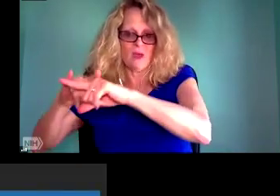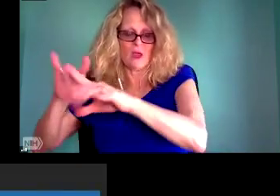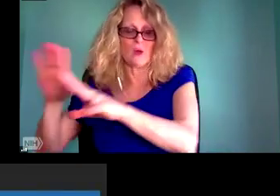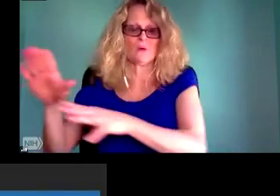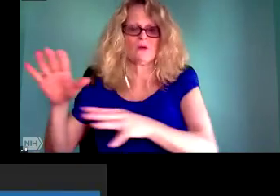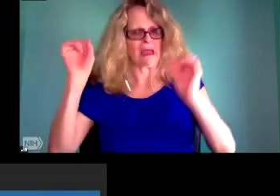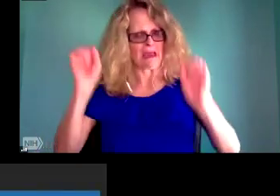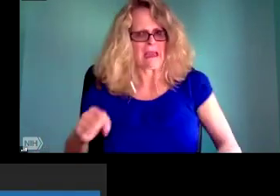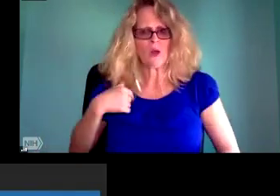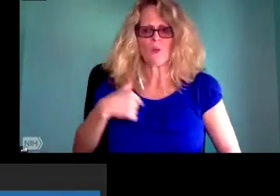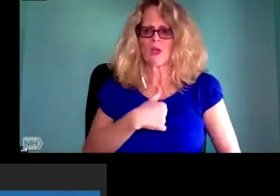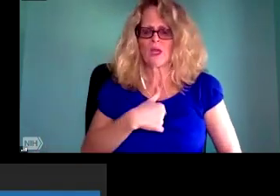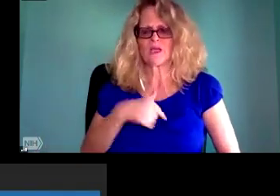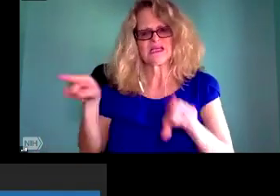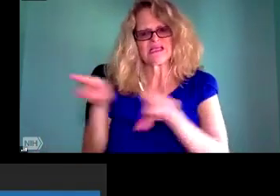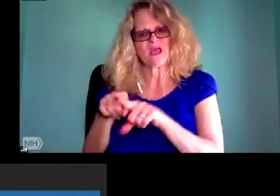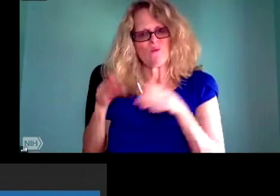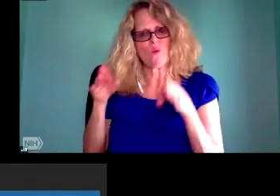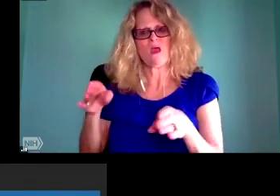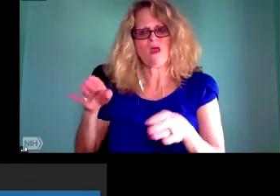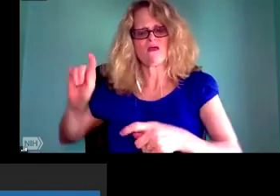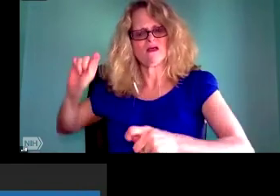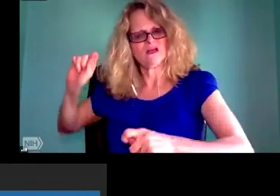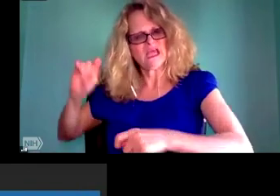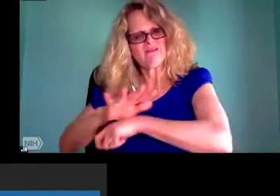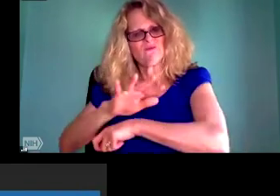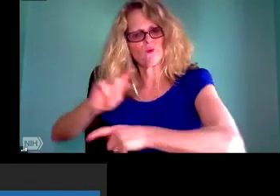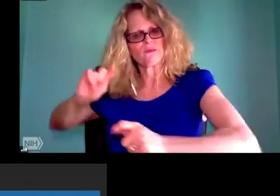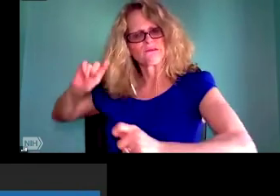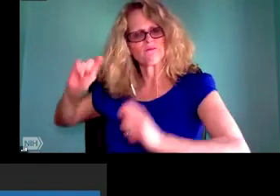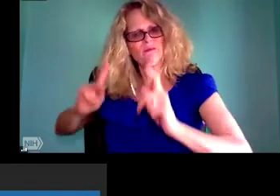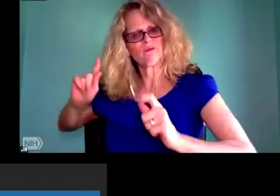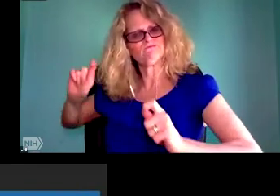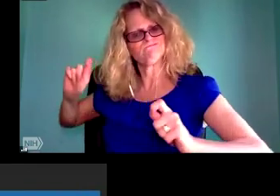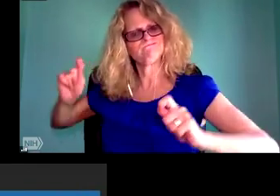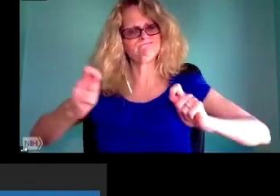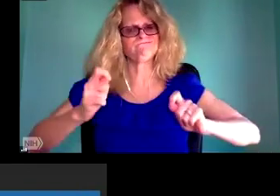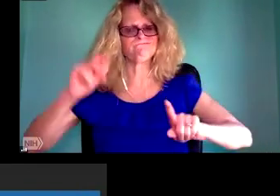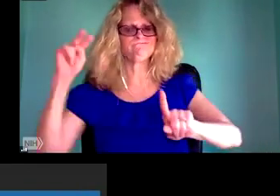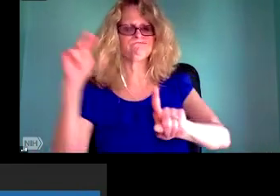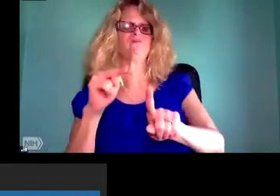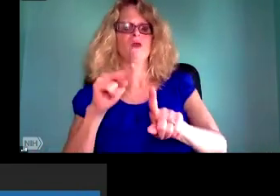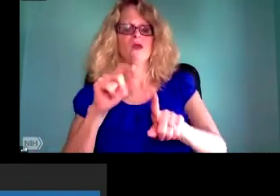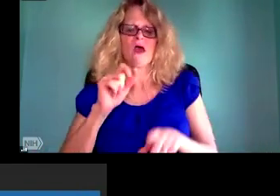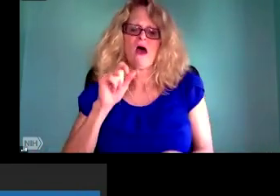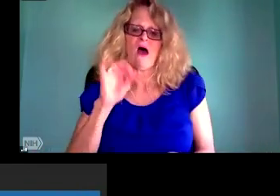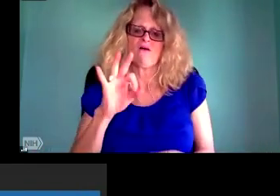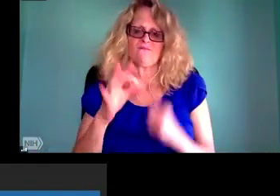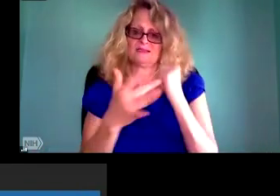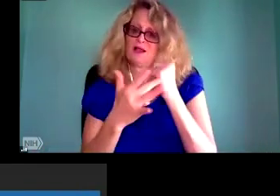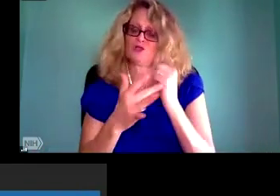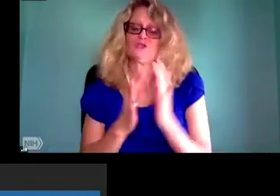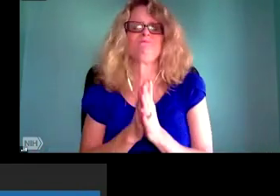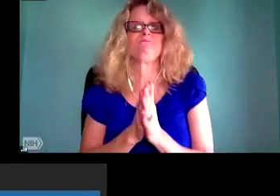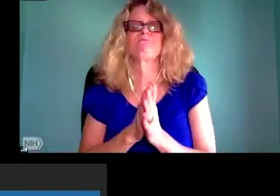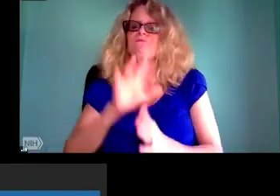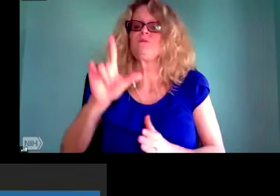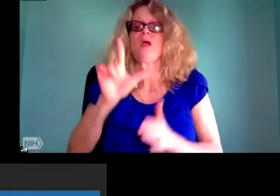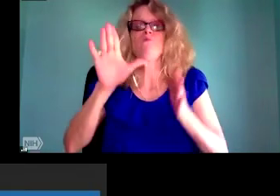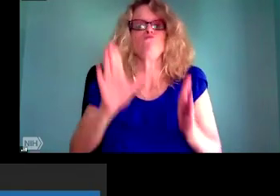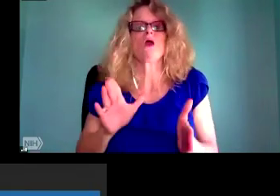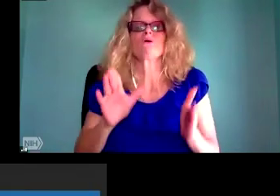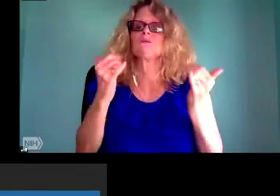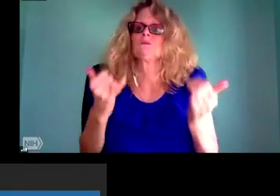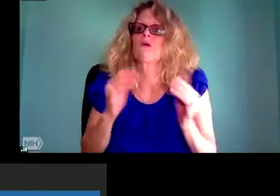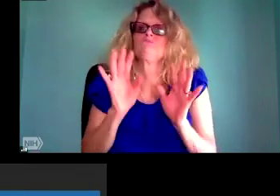and technology. Such that the commercial interests or the faulty technologies do not just